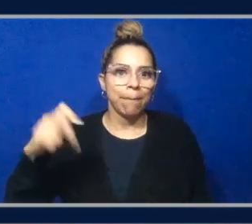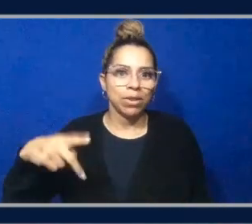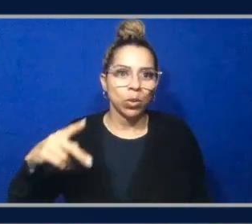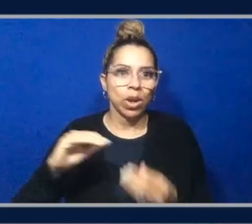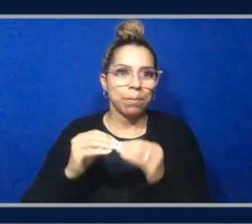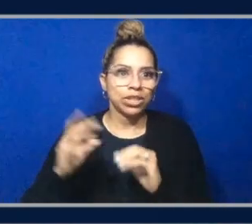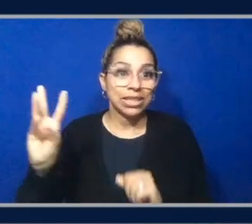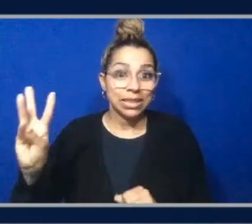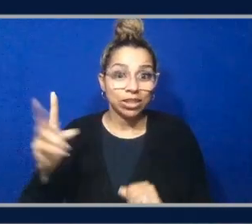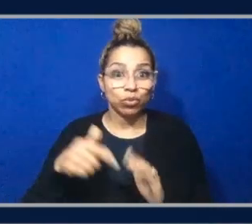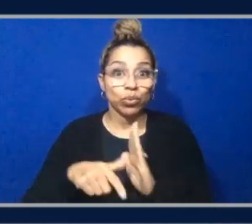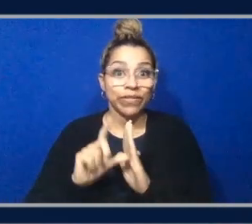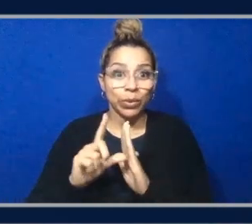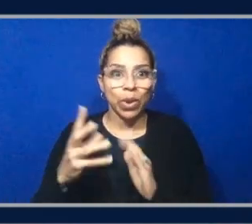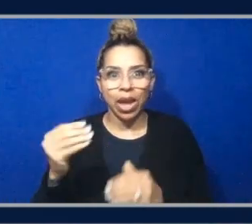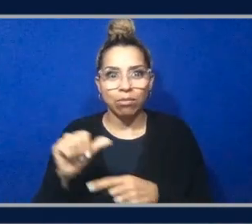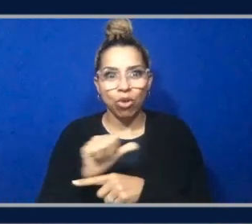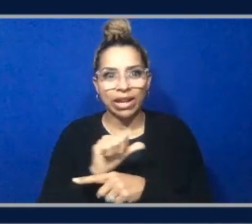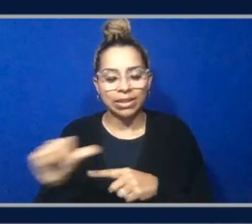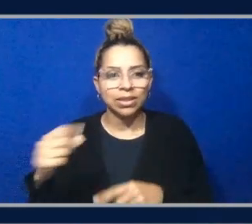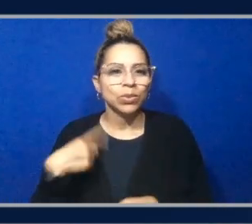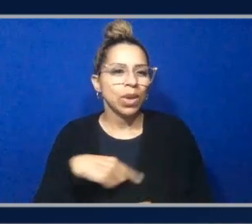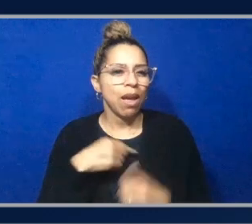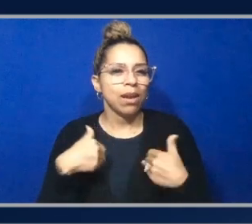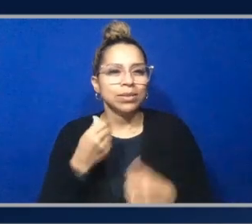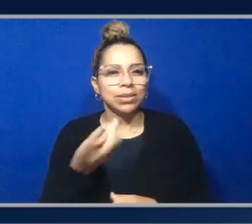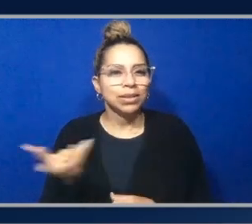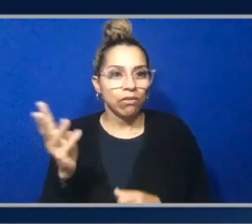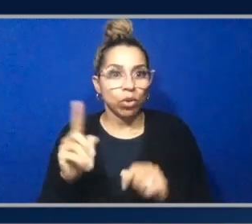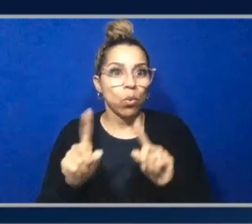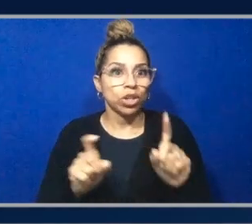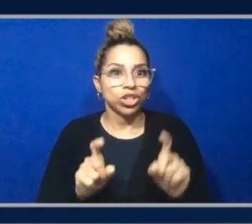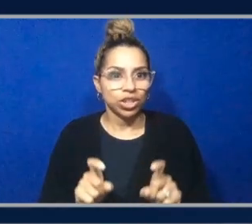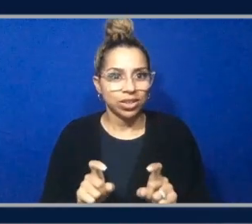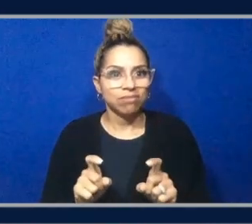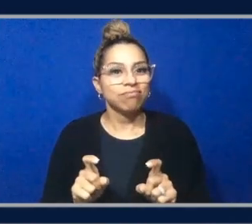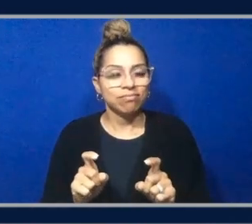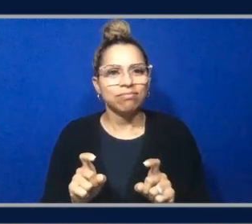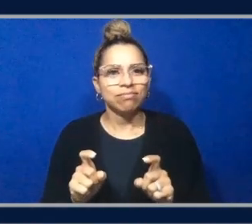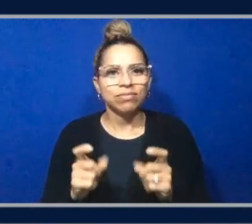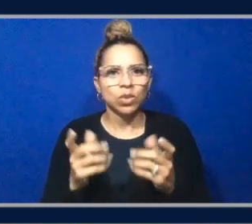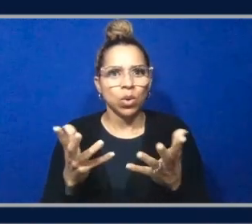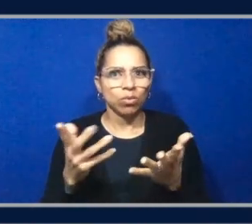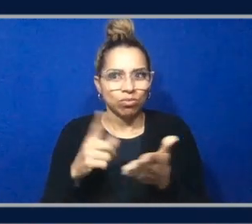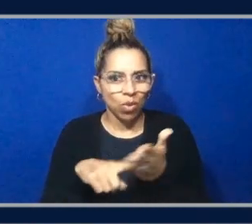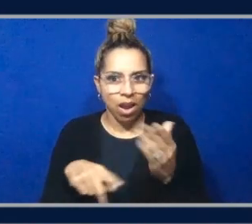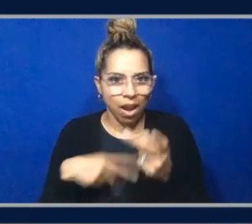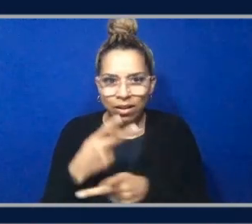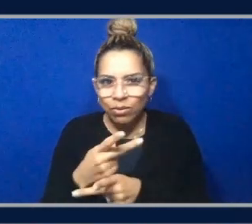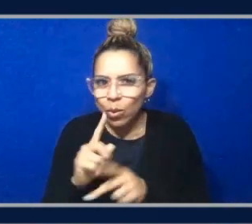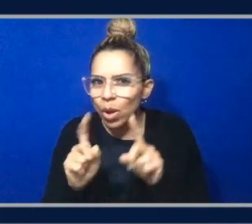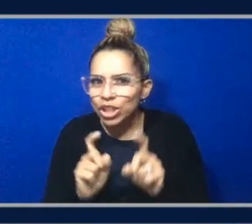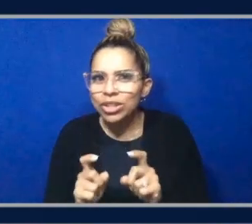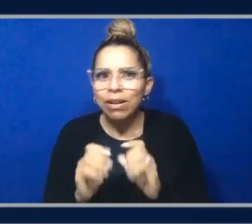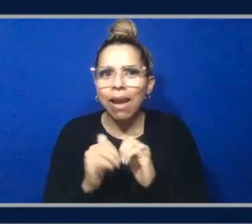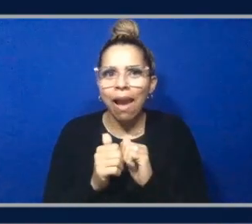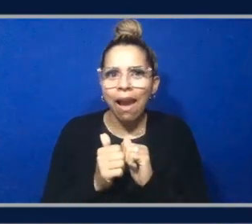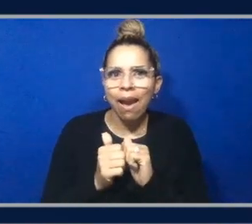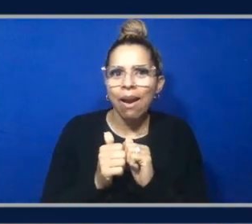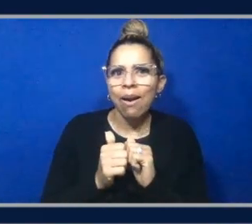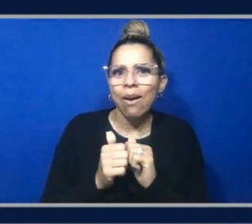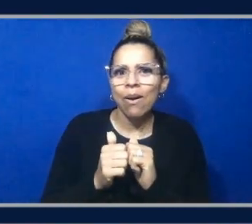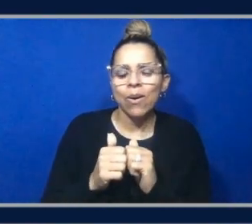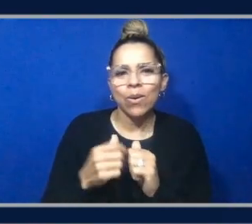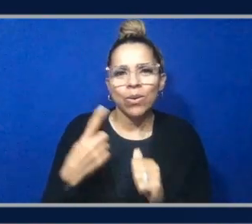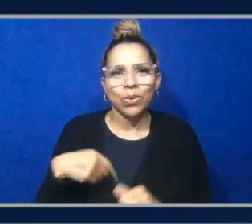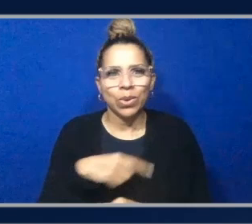review and practice where we did several questions. That's right. Now, what are those questions? How do we get to them? Or should we maybe cover the exam